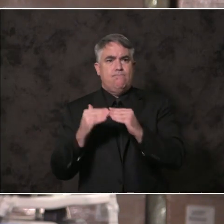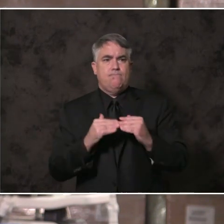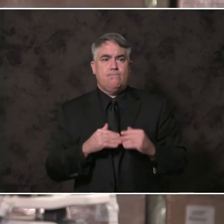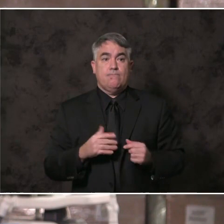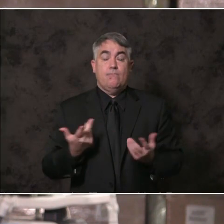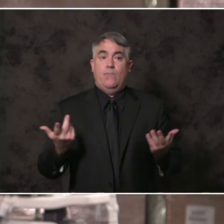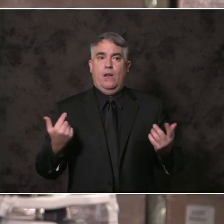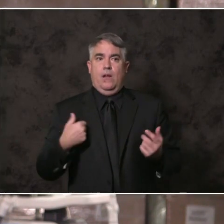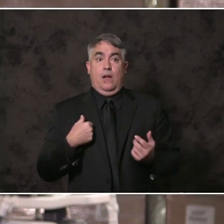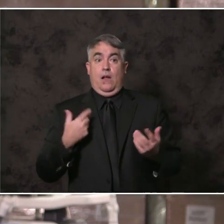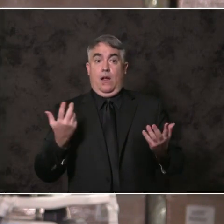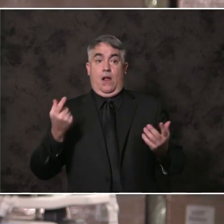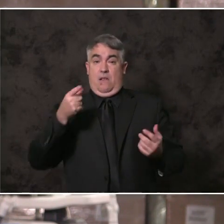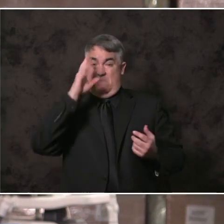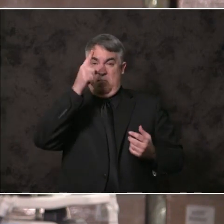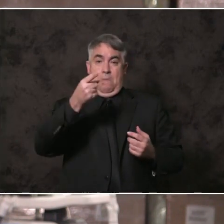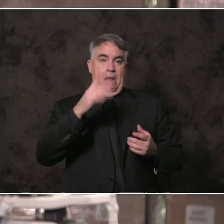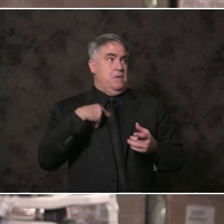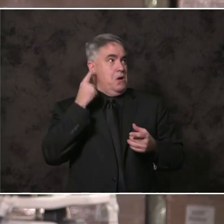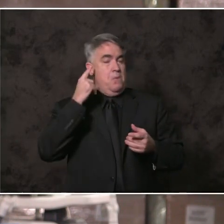San Diego County Board of Supervisors say.